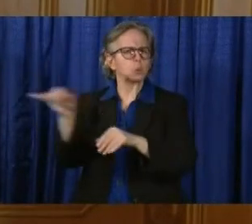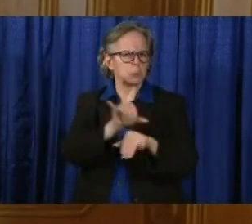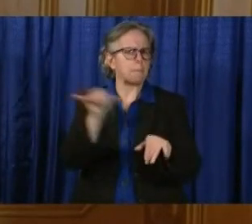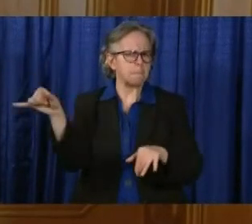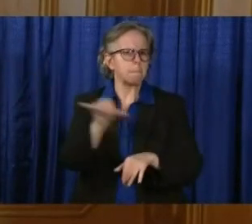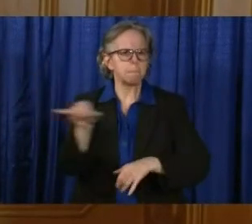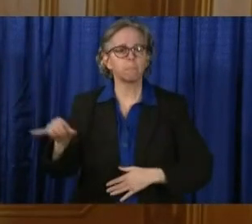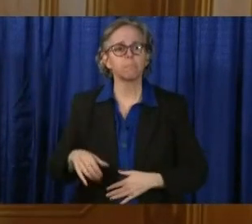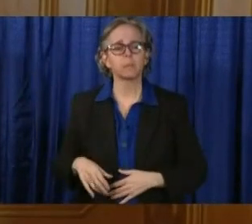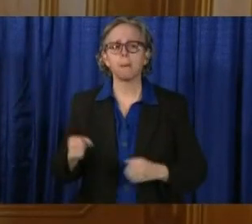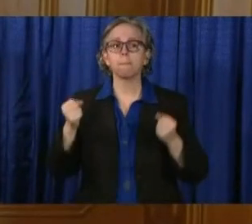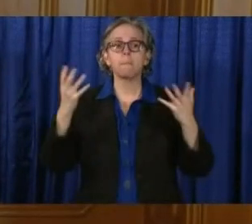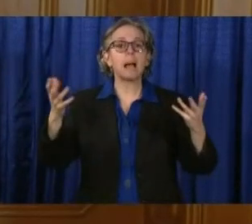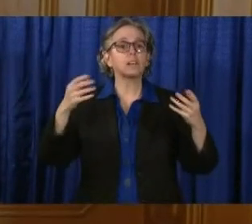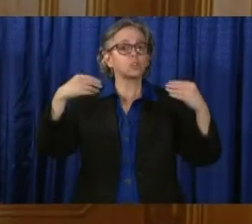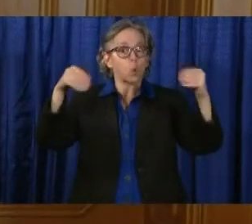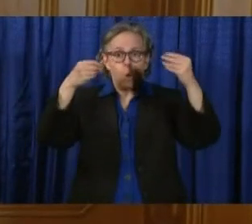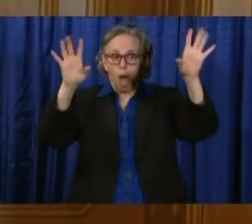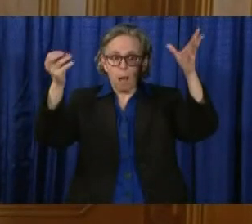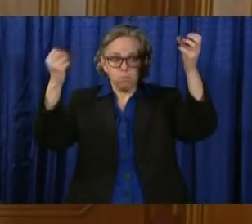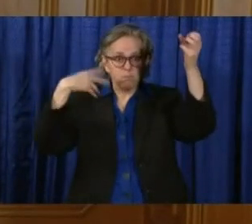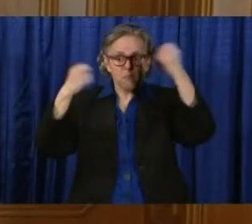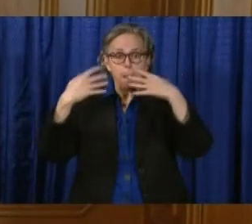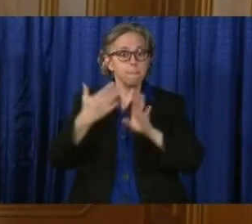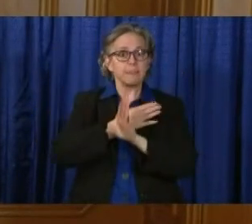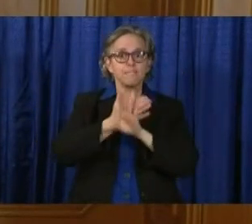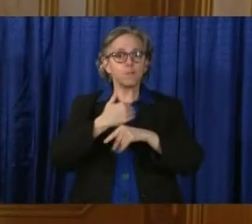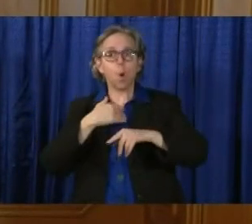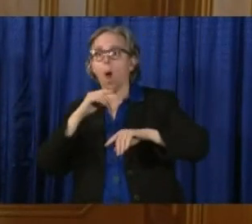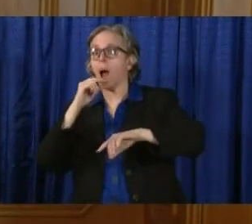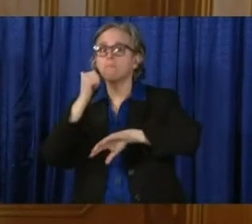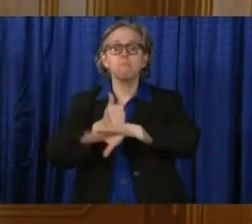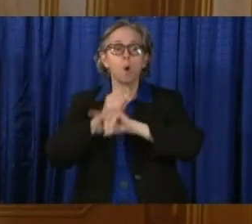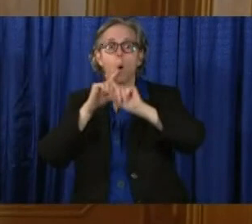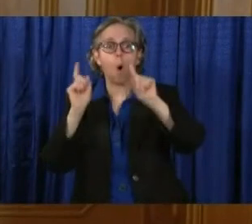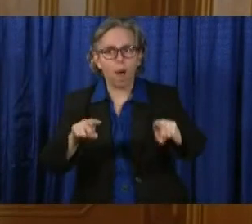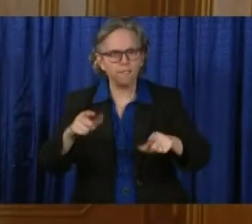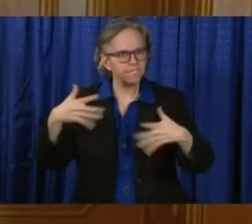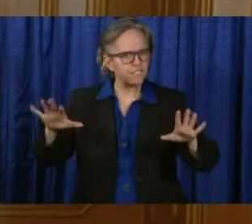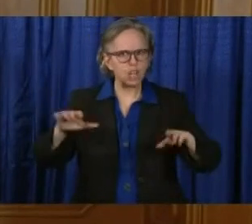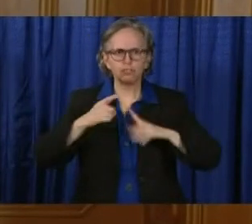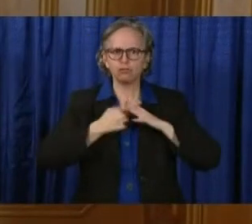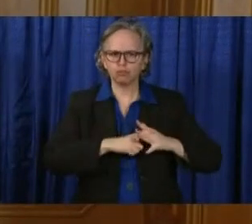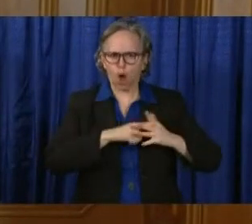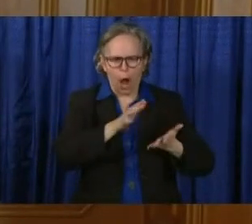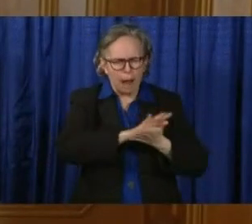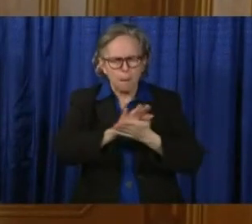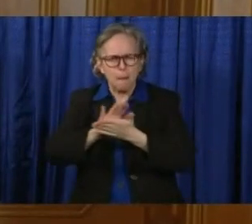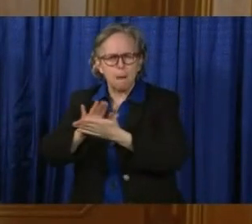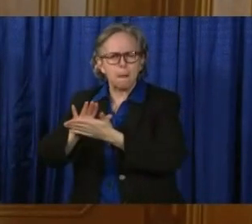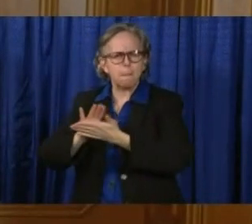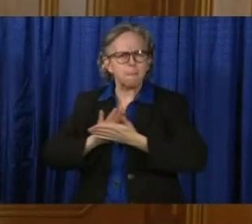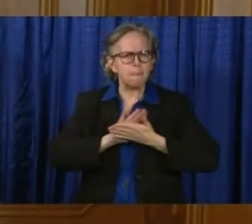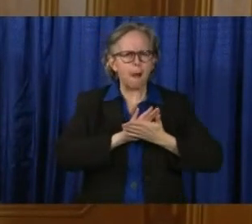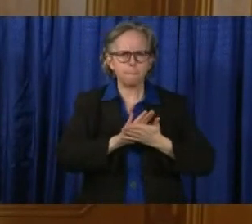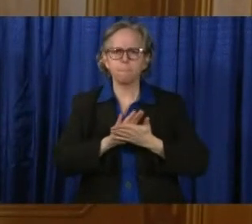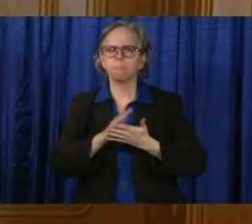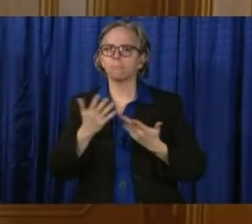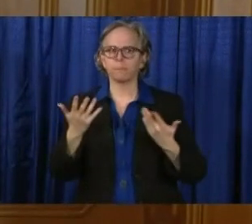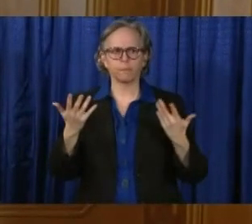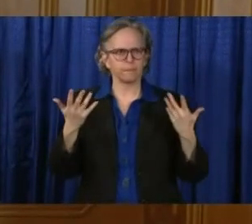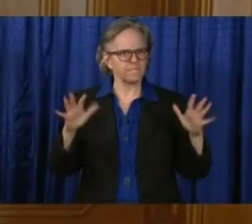they have already, even before our order, been wiping off, sanitizing the grocery carts